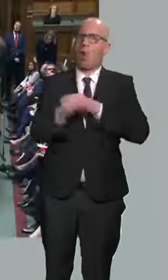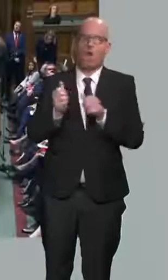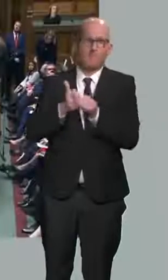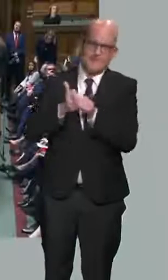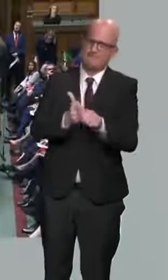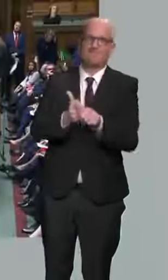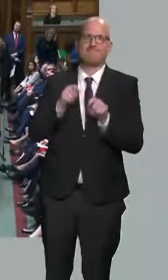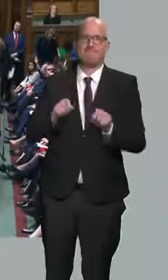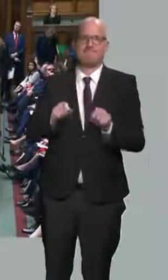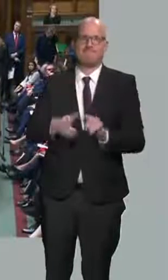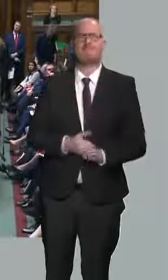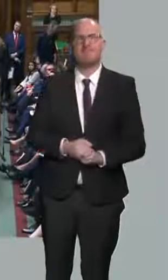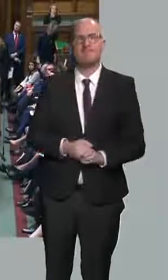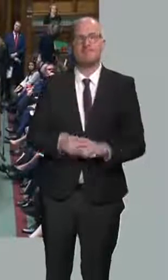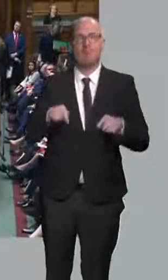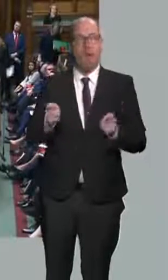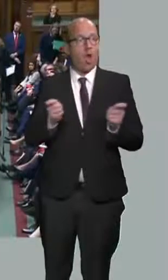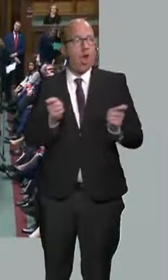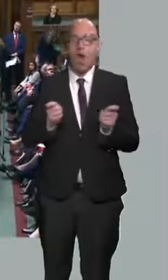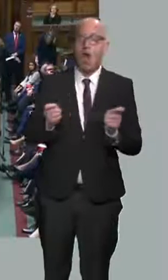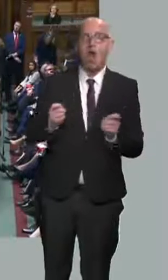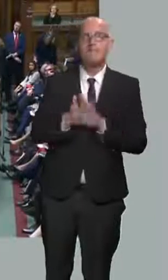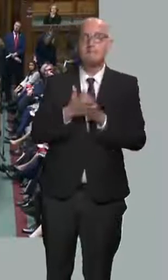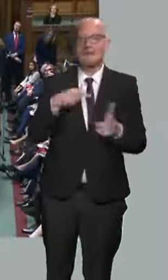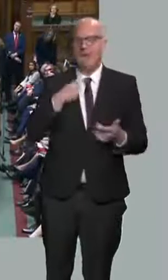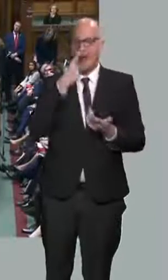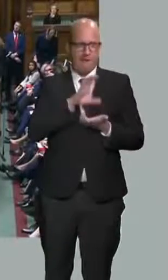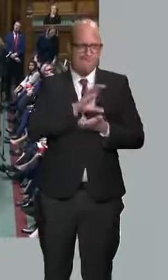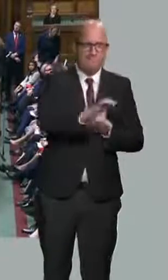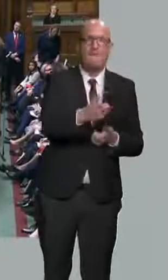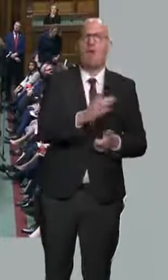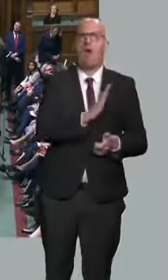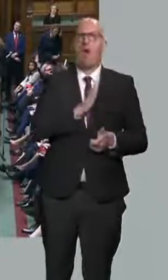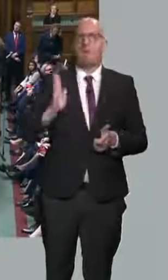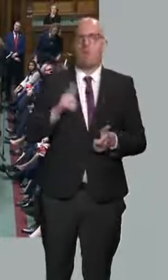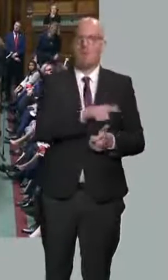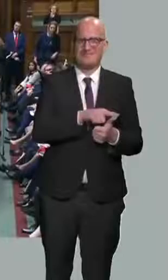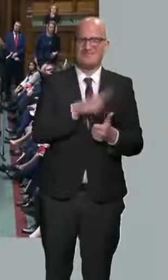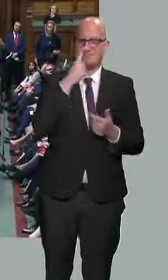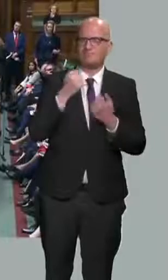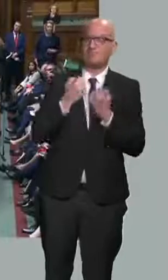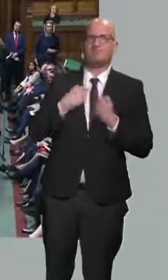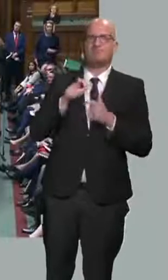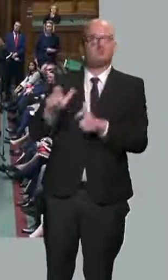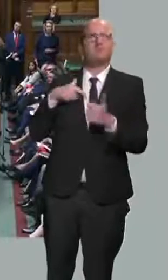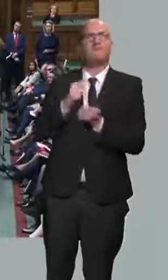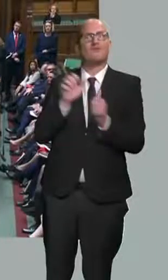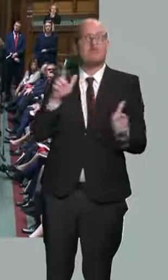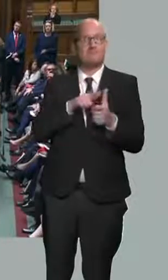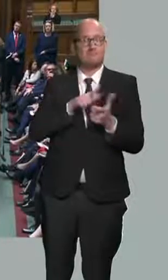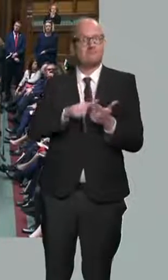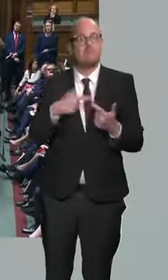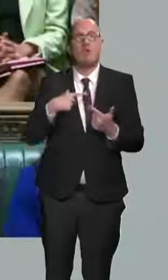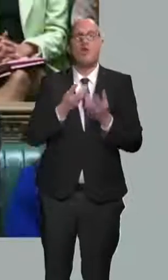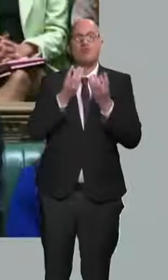It gives us the ability to fund the armed forces we need to maintain our liberty, the resources we need to support